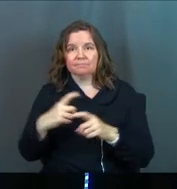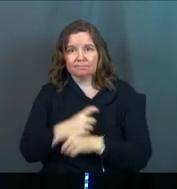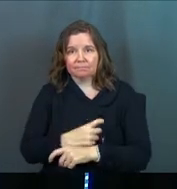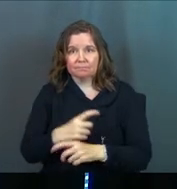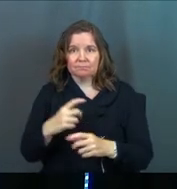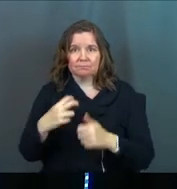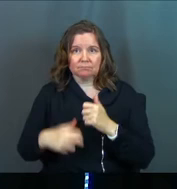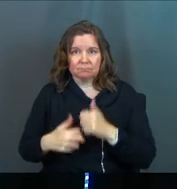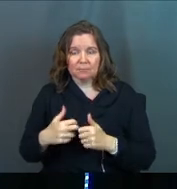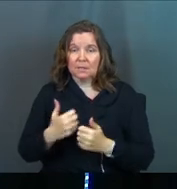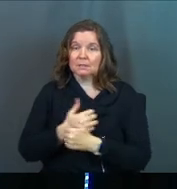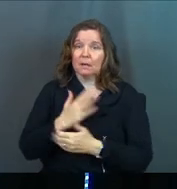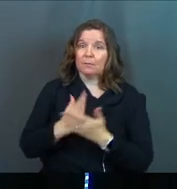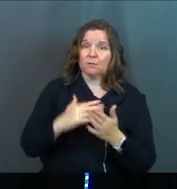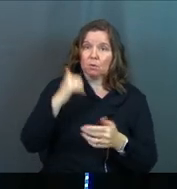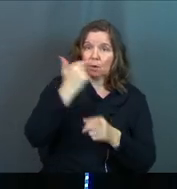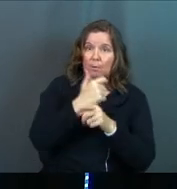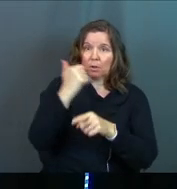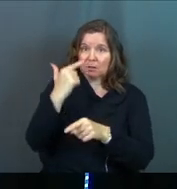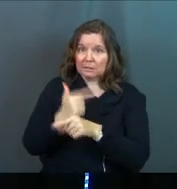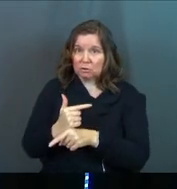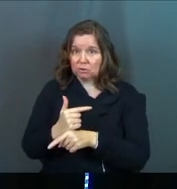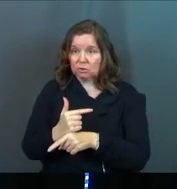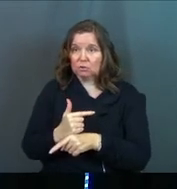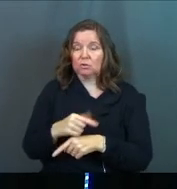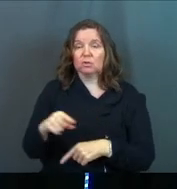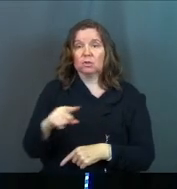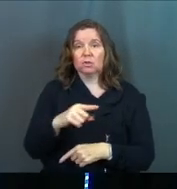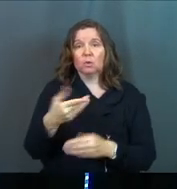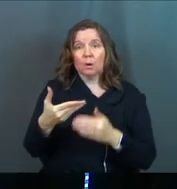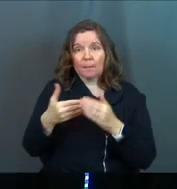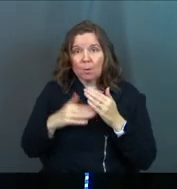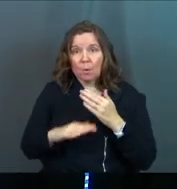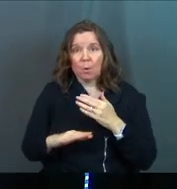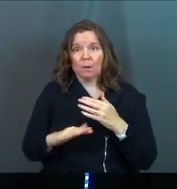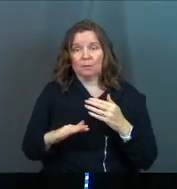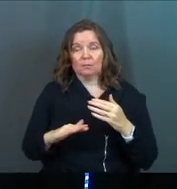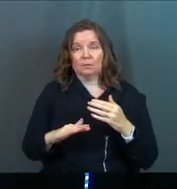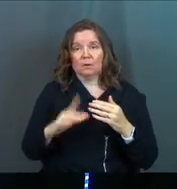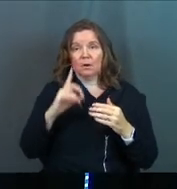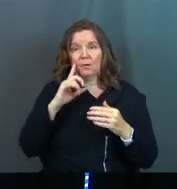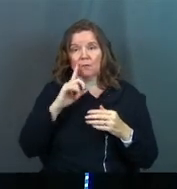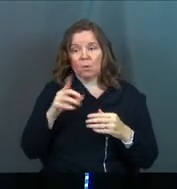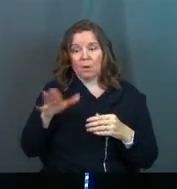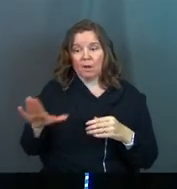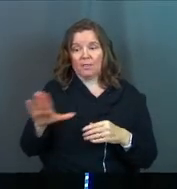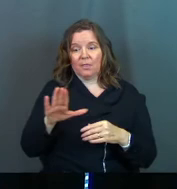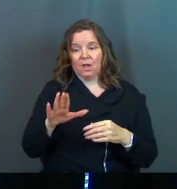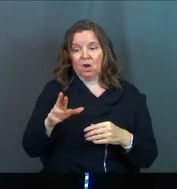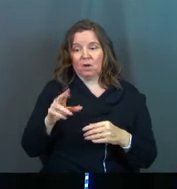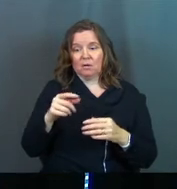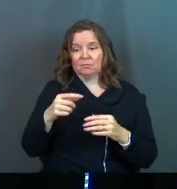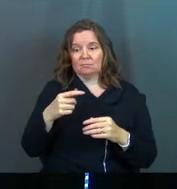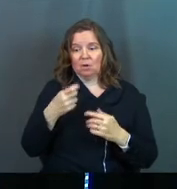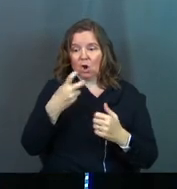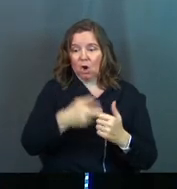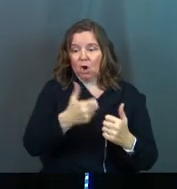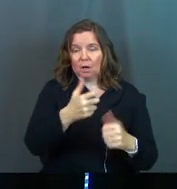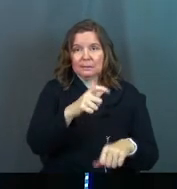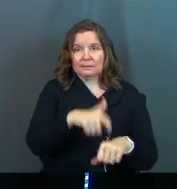Some of you, your brothers and sisters, you were born for their deepest trial.